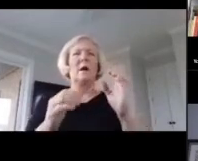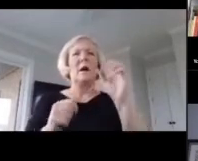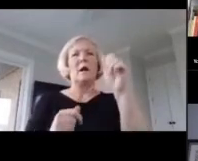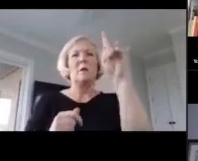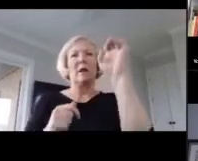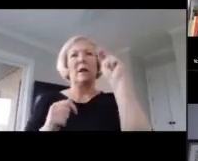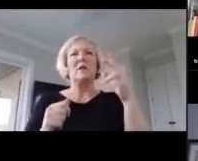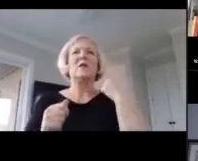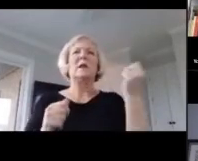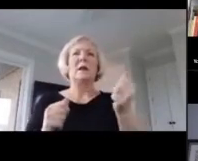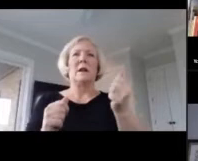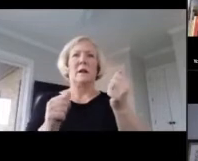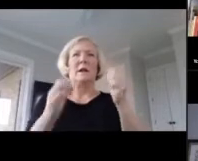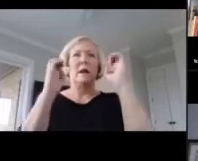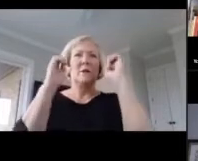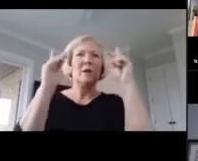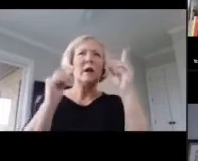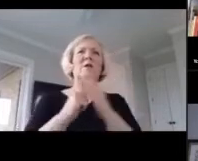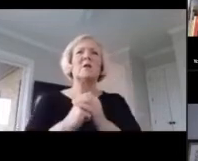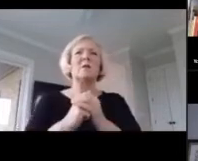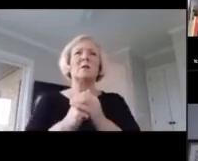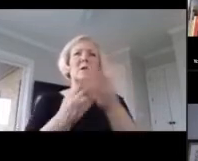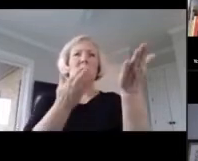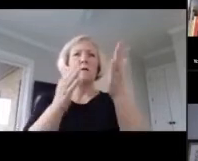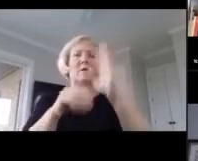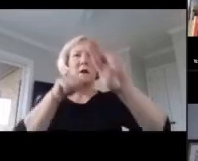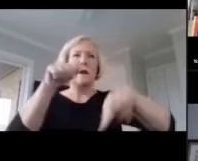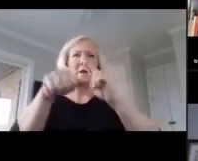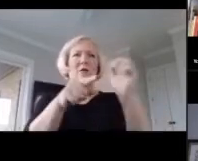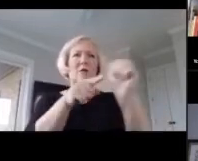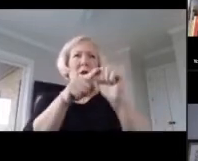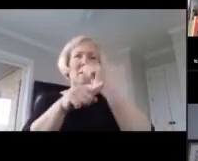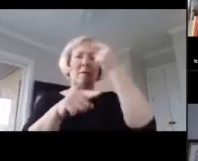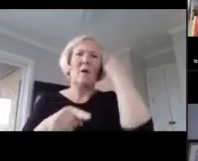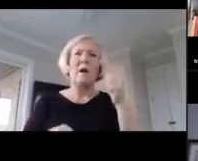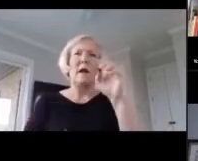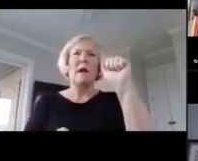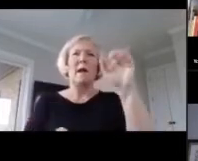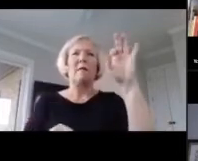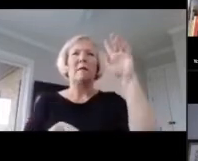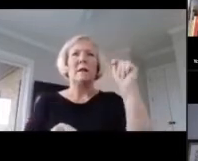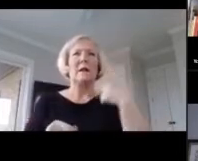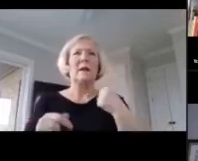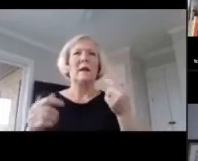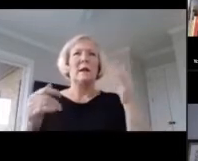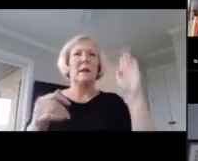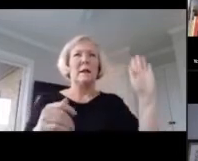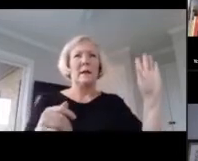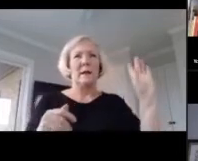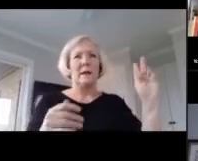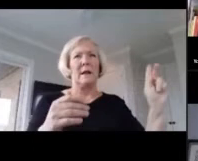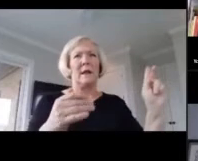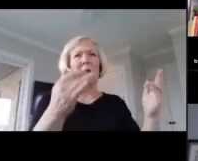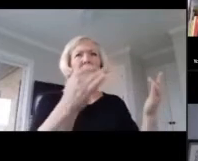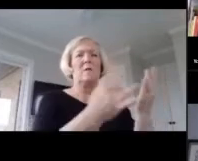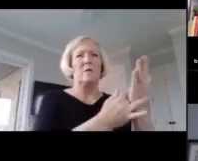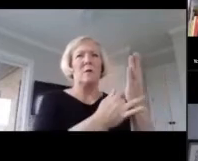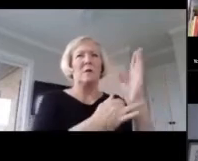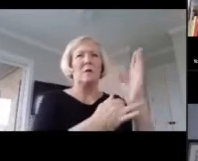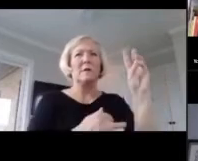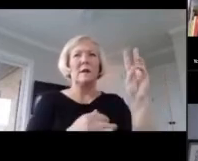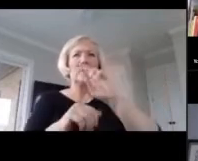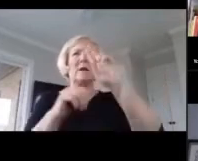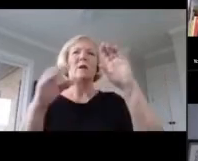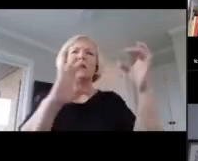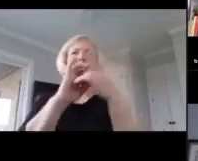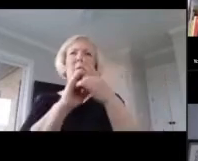She has served as a national trainer for AFT, Thinking Mathematics K-12-36-68 Common Core, collaborator and national trainer